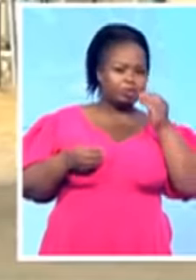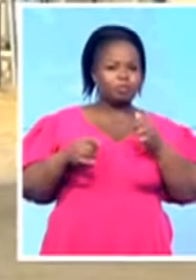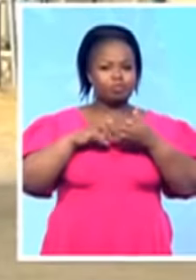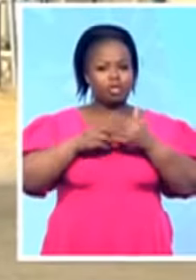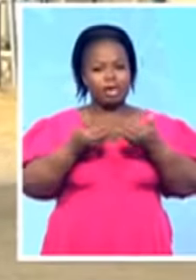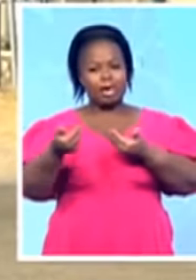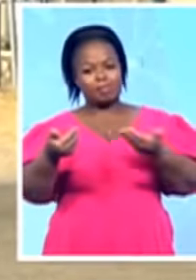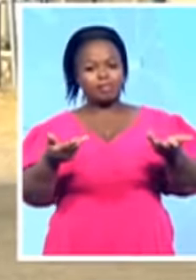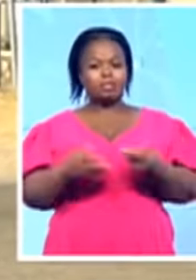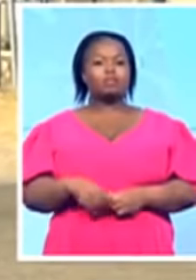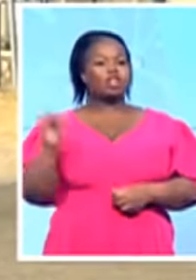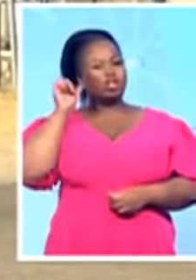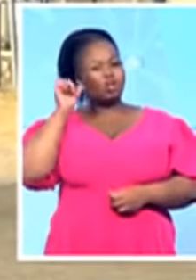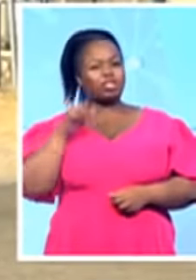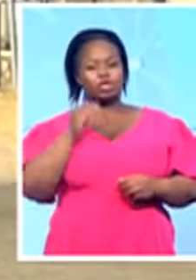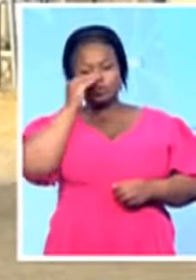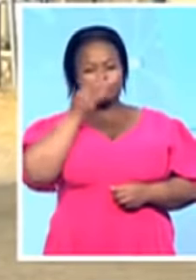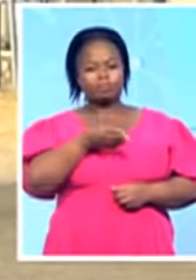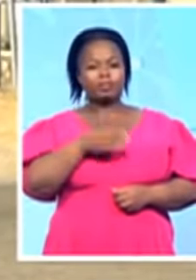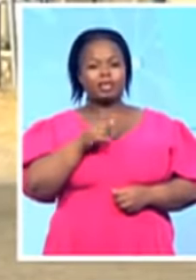Mithlonga, live for us. What are you seeing there, Ayanda?